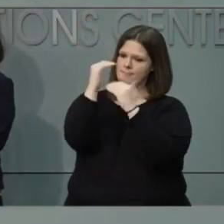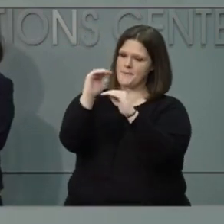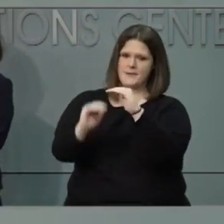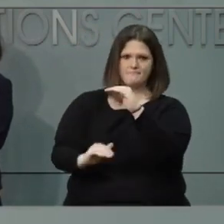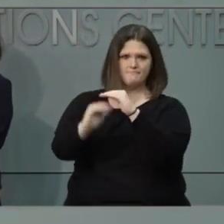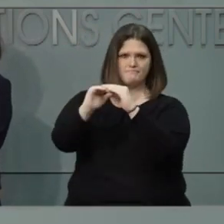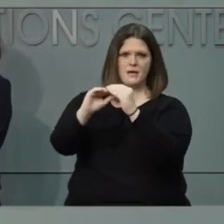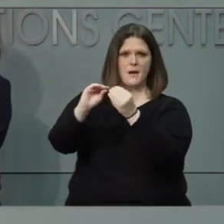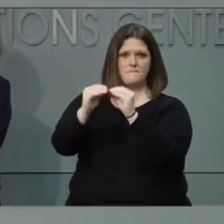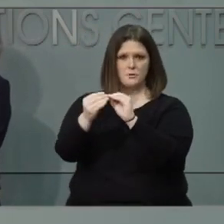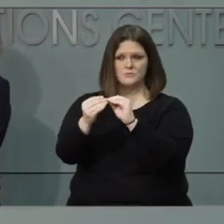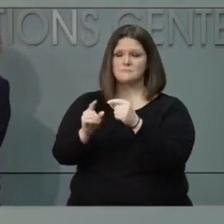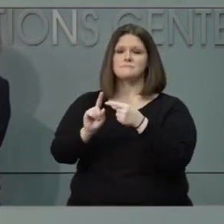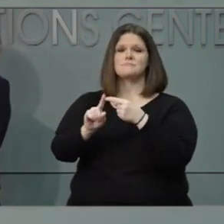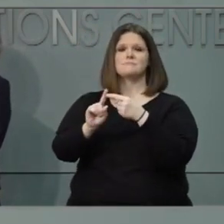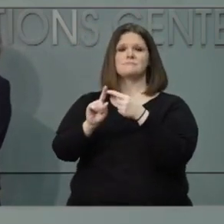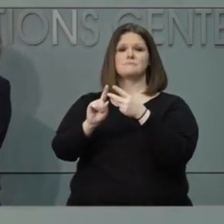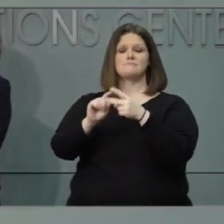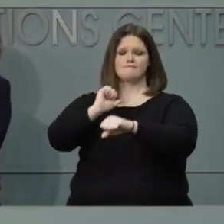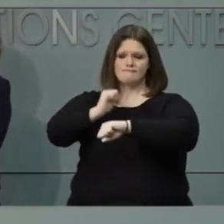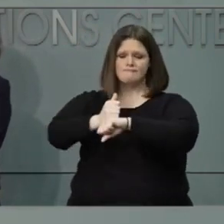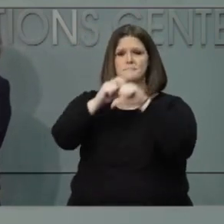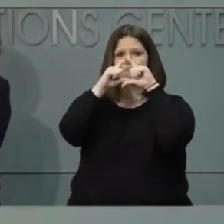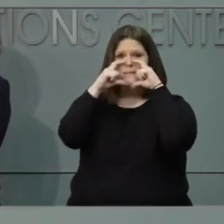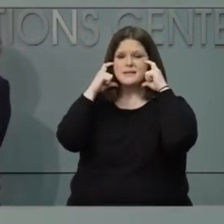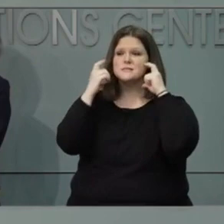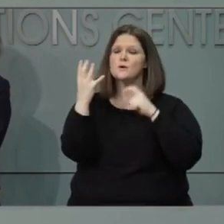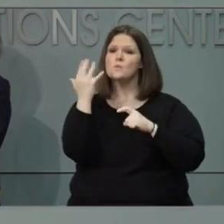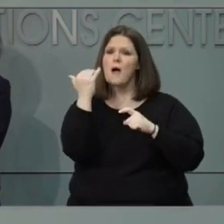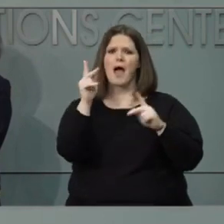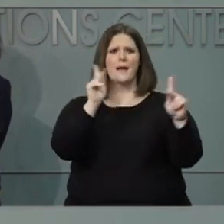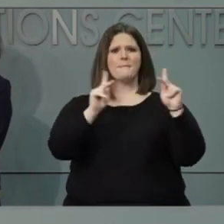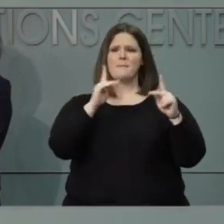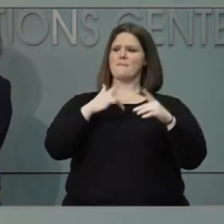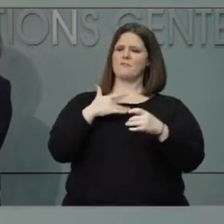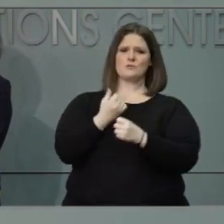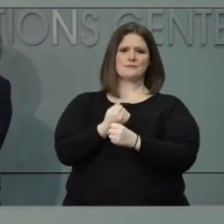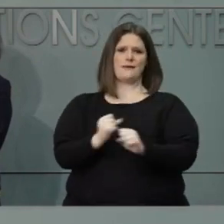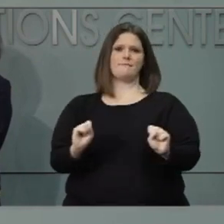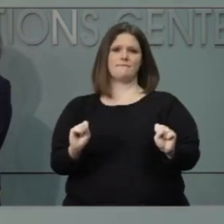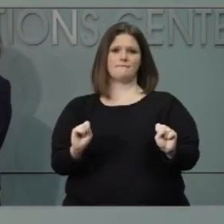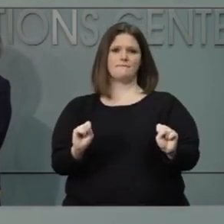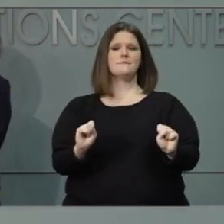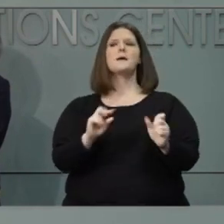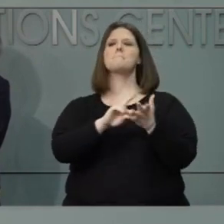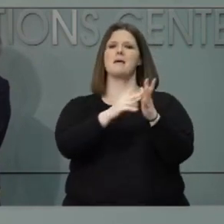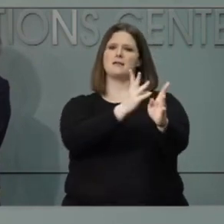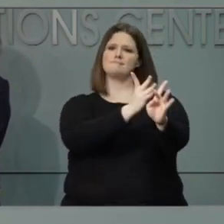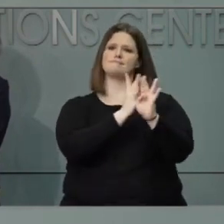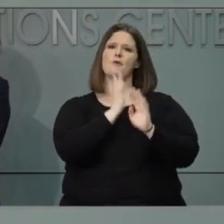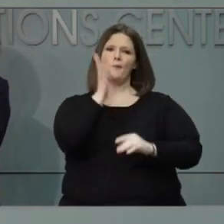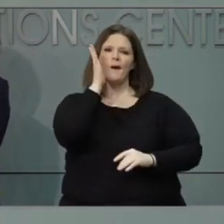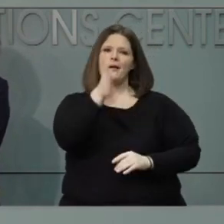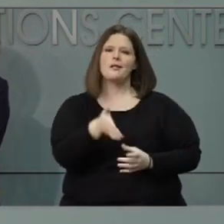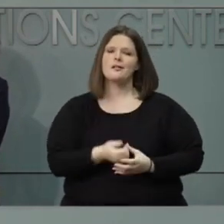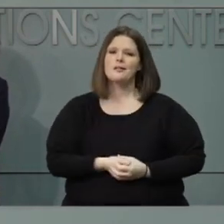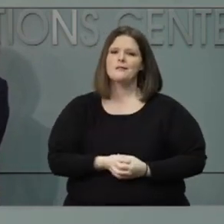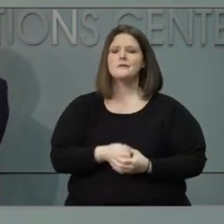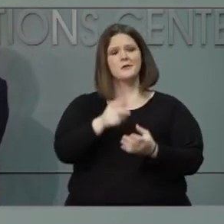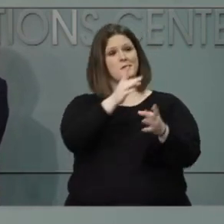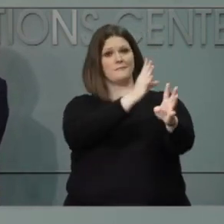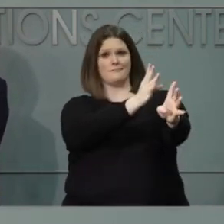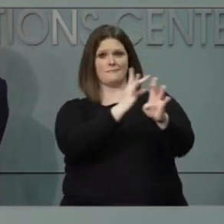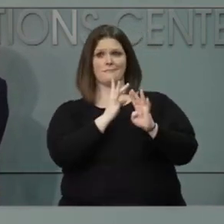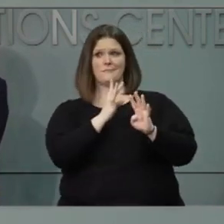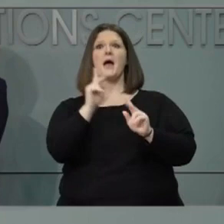also attract more customers to you because people will feel safer. Excuse me, people will feel